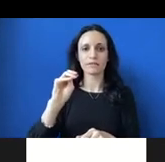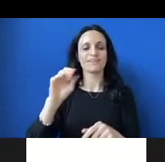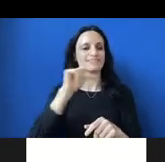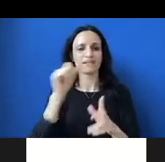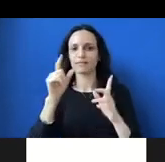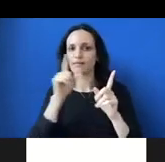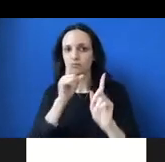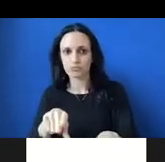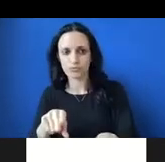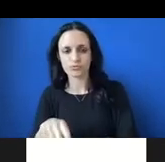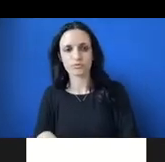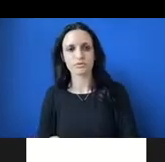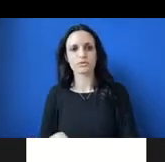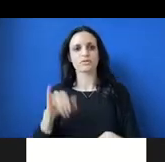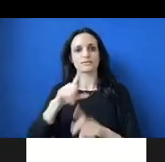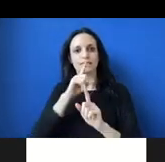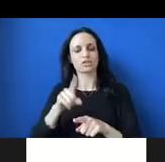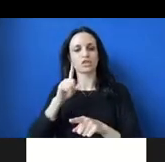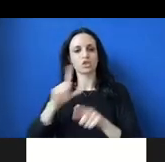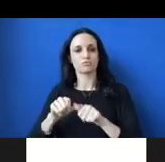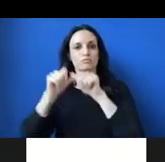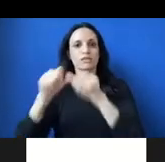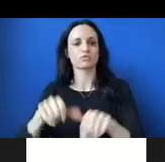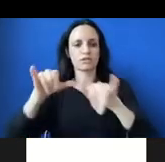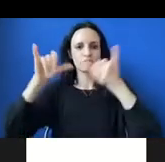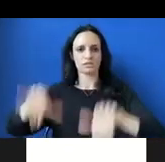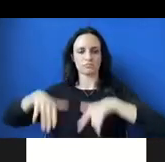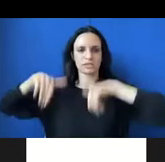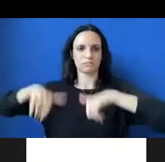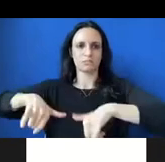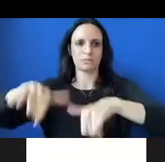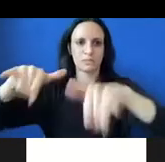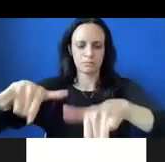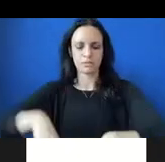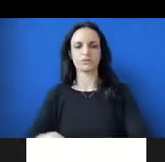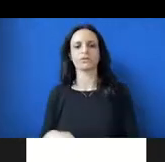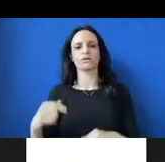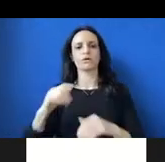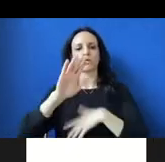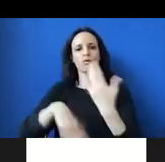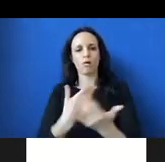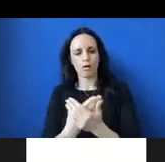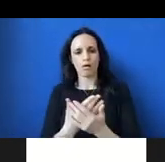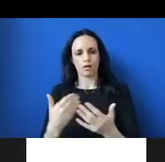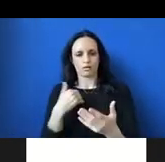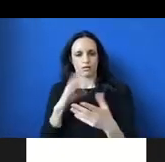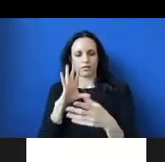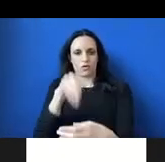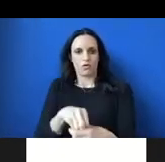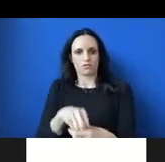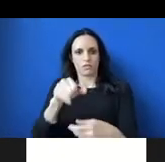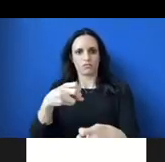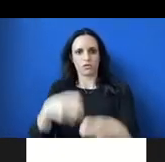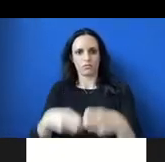These are the answers to perpetuating the system exactly how it started. We all have a stake in this problem and it is our responsibility to not only